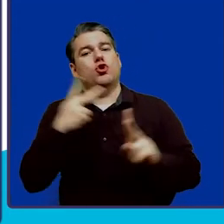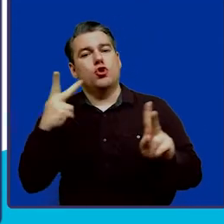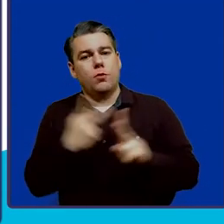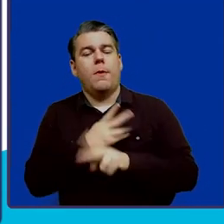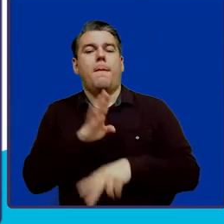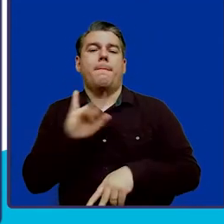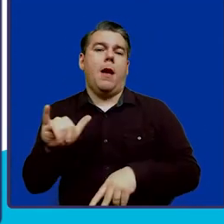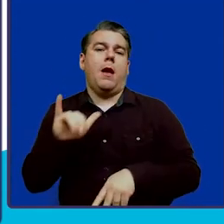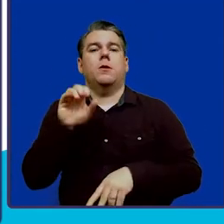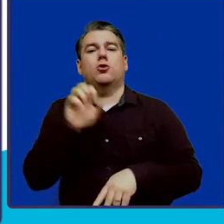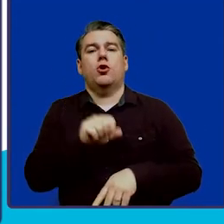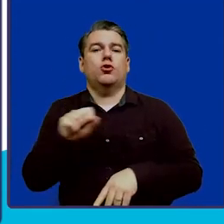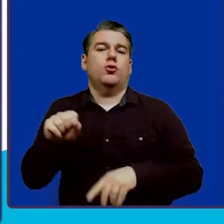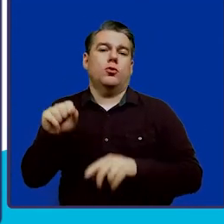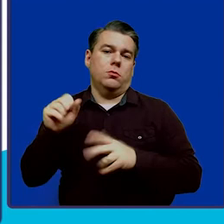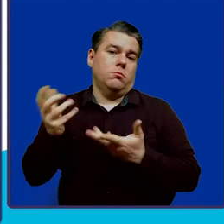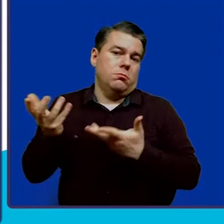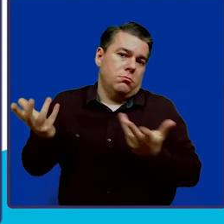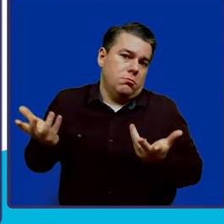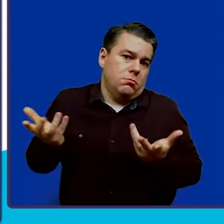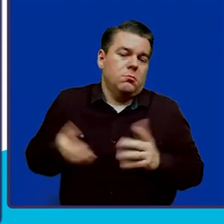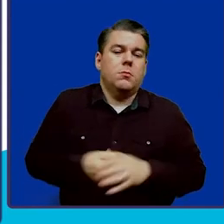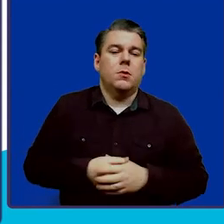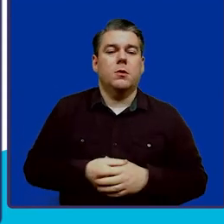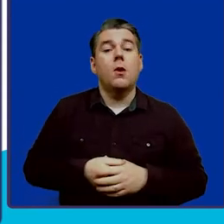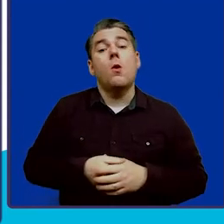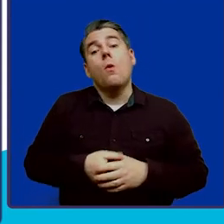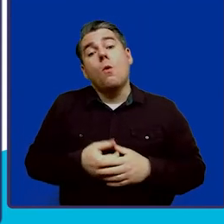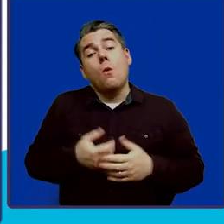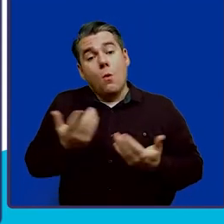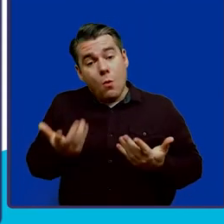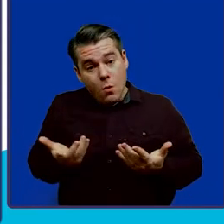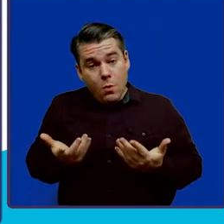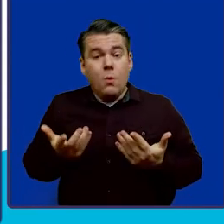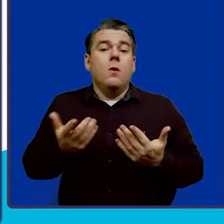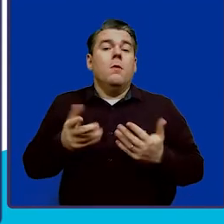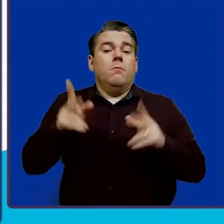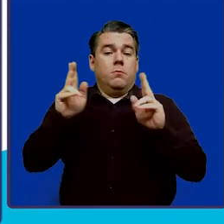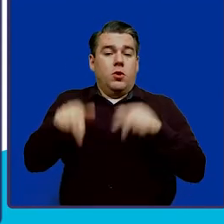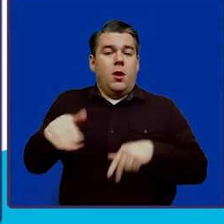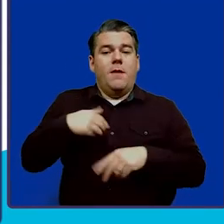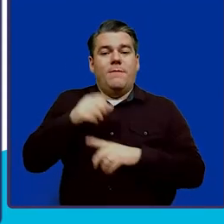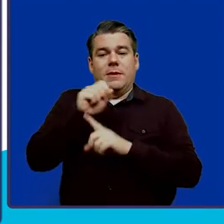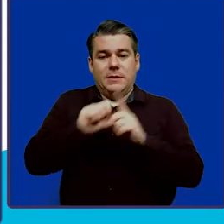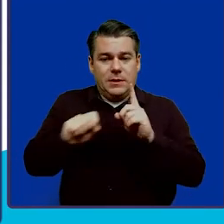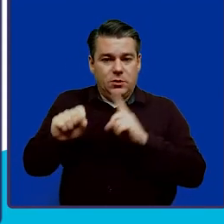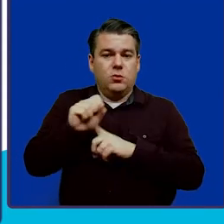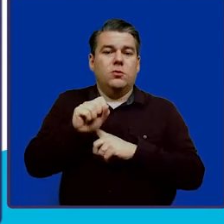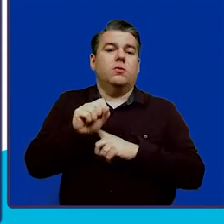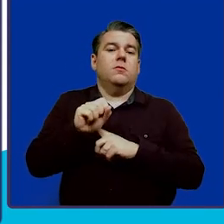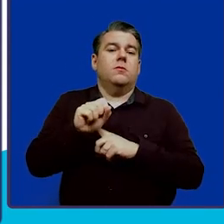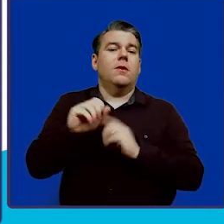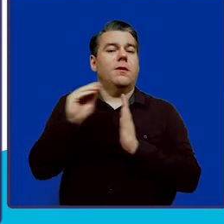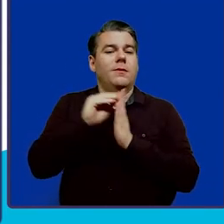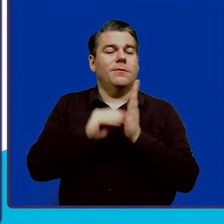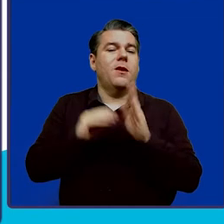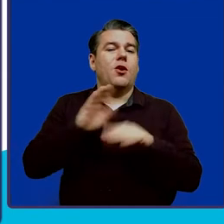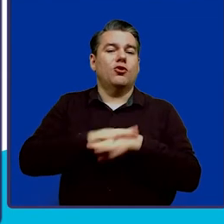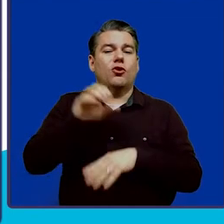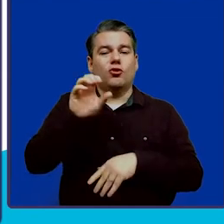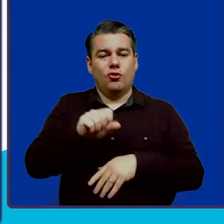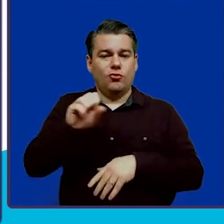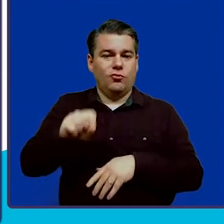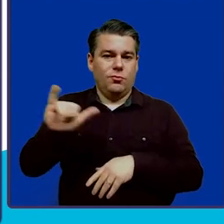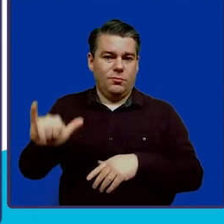by Social Security Administration. Or the individual has a condition that's listed on Social Security